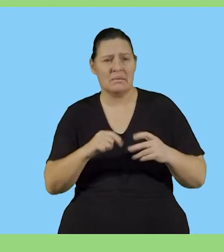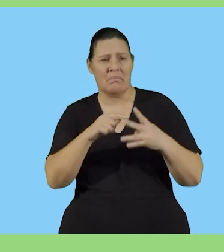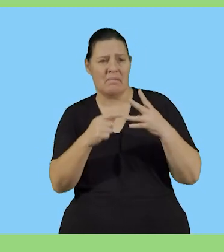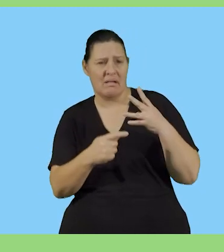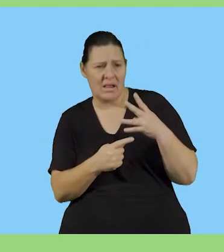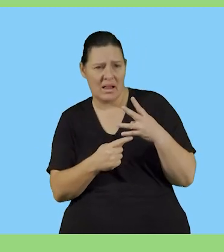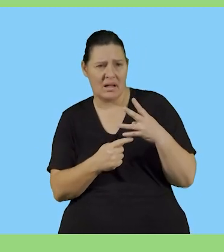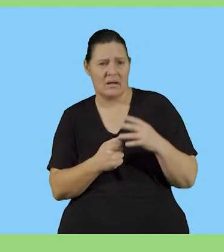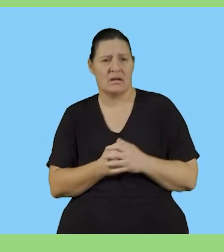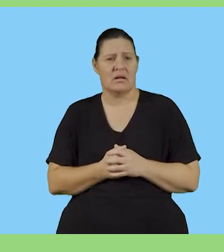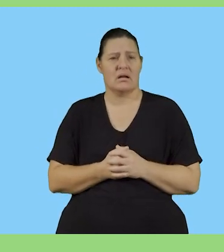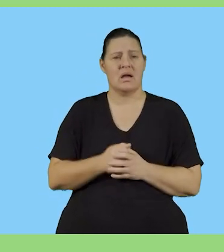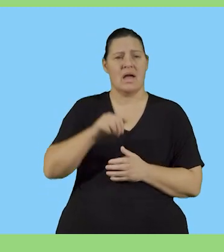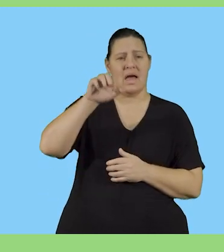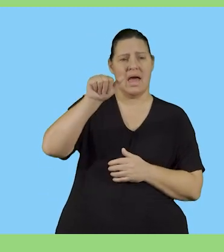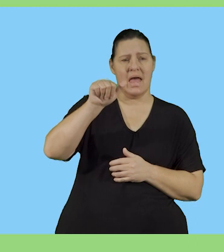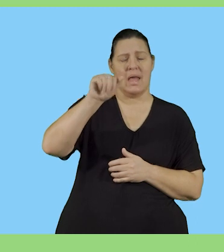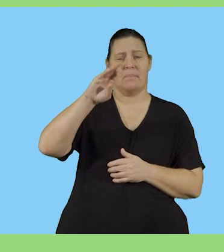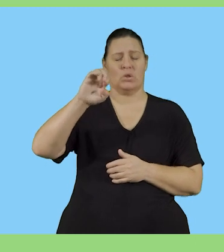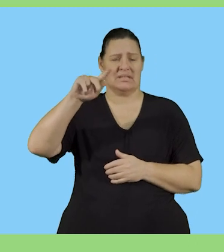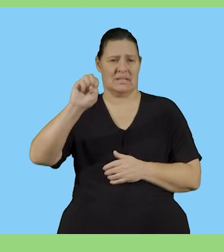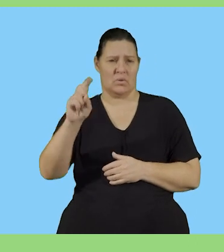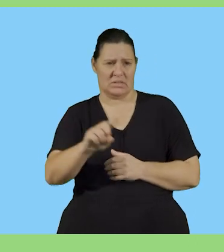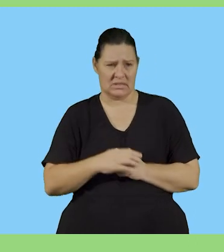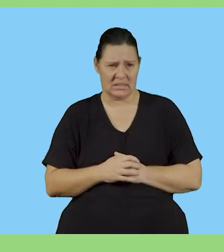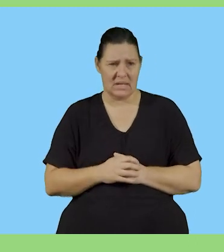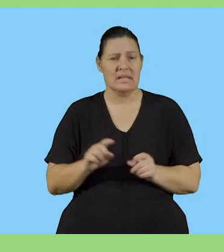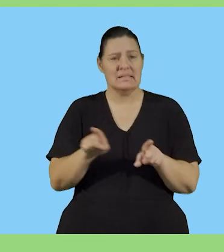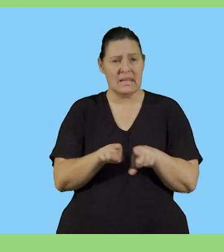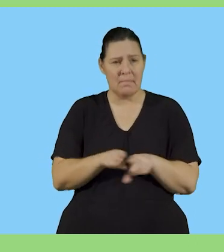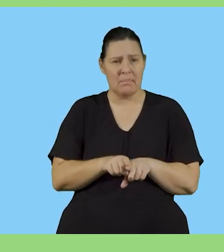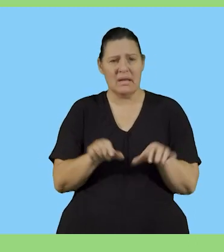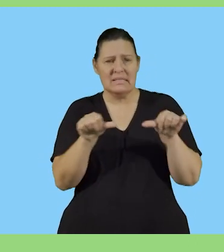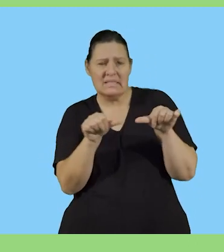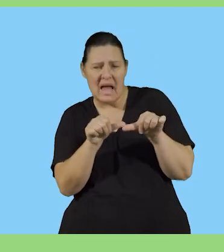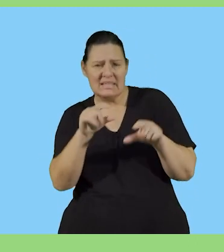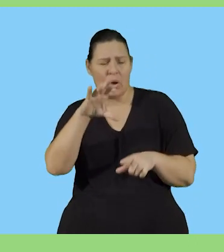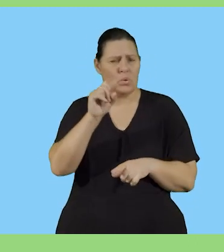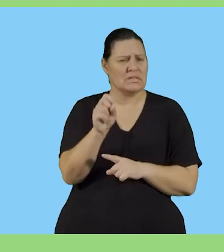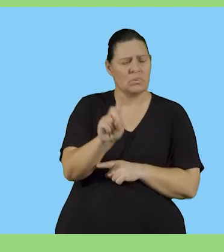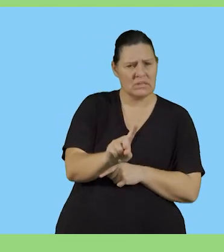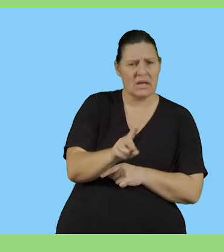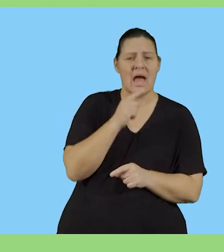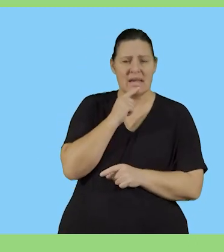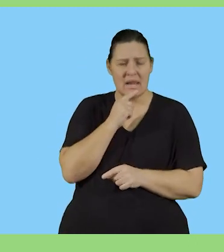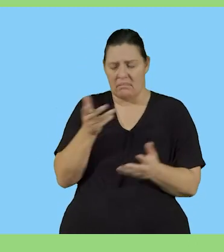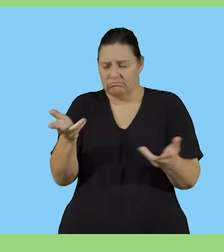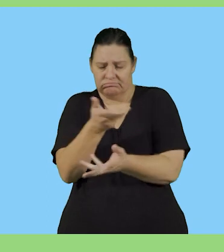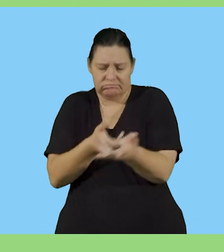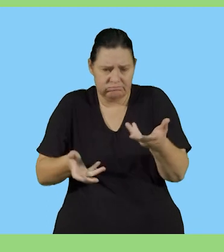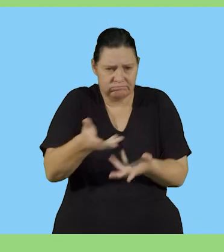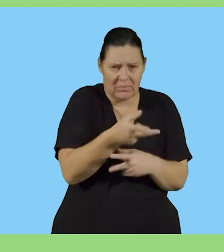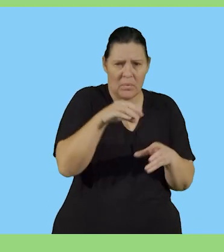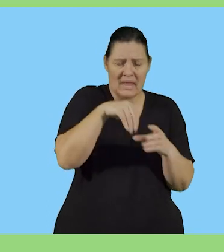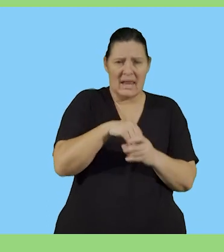explain what determines the size of an ecosystem. lastly, you need to be able to explain the type of interactions